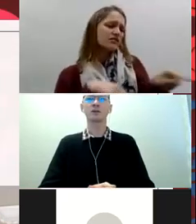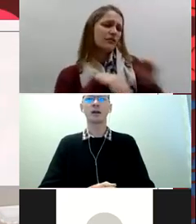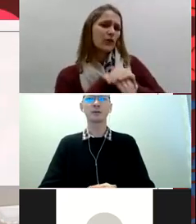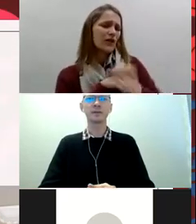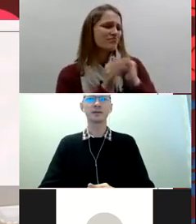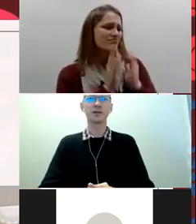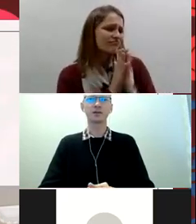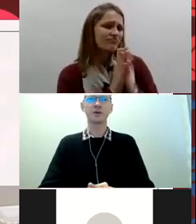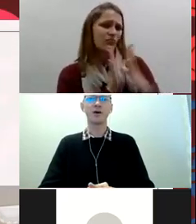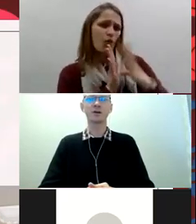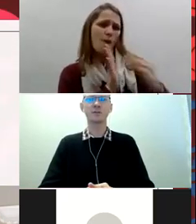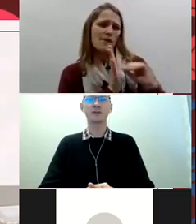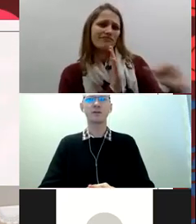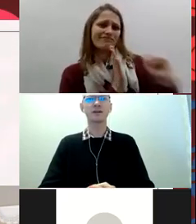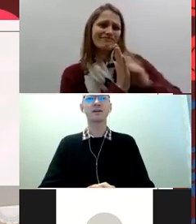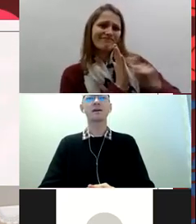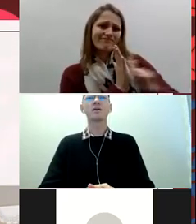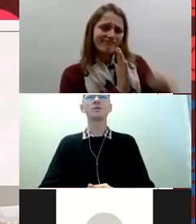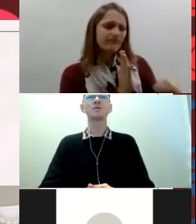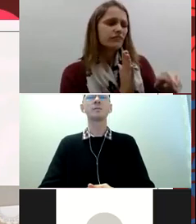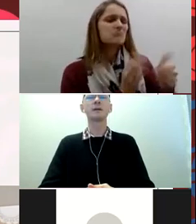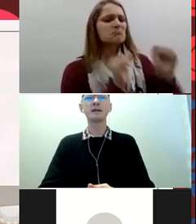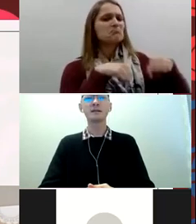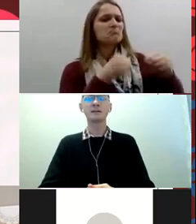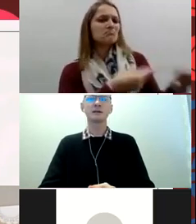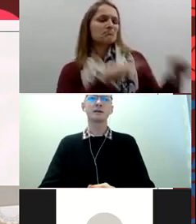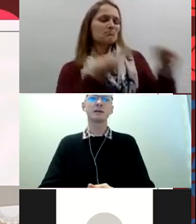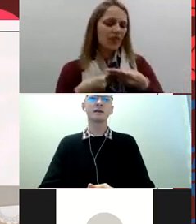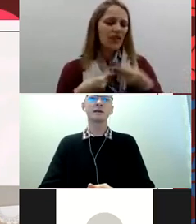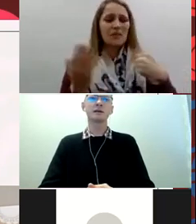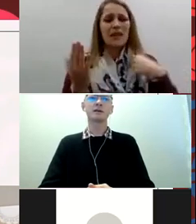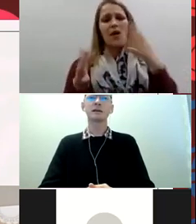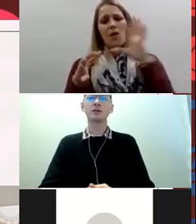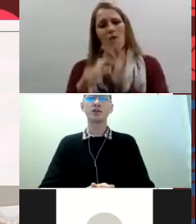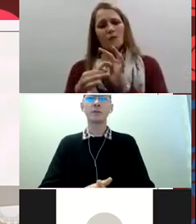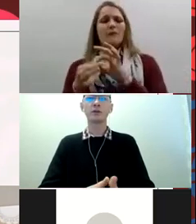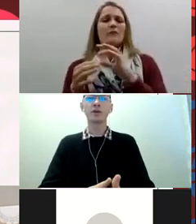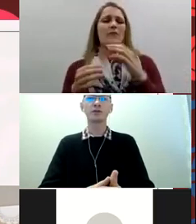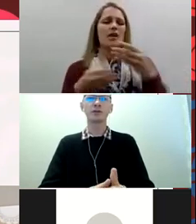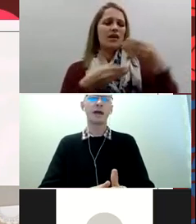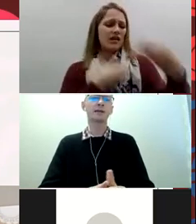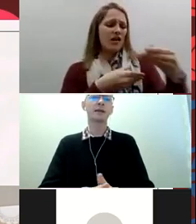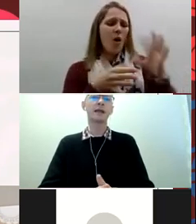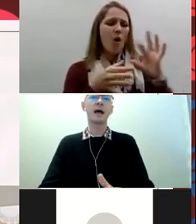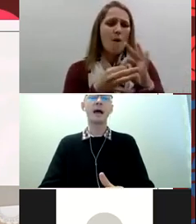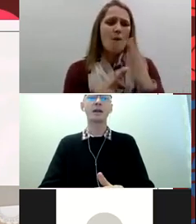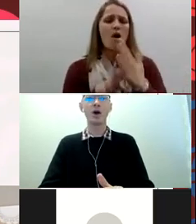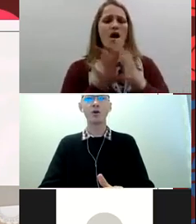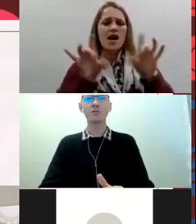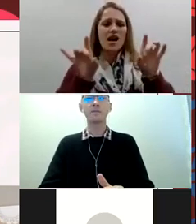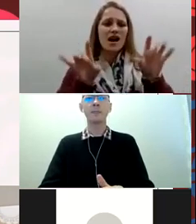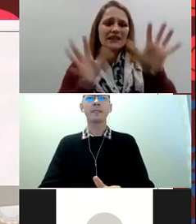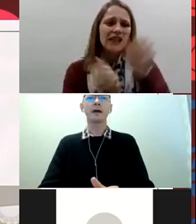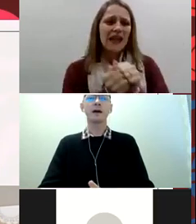can't I would miss a lot so I asked my friend would you please show me your notes and then at